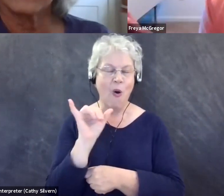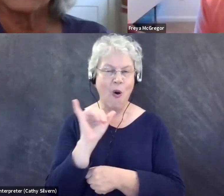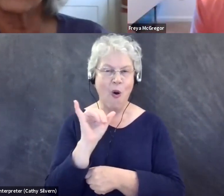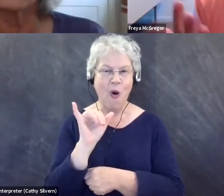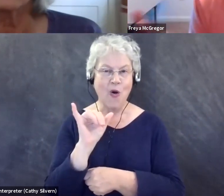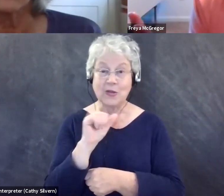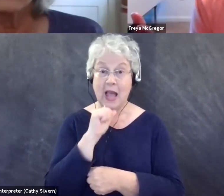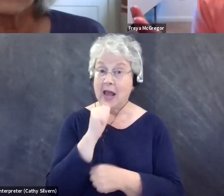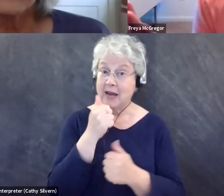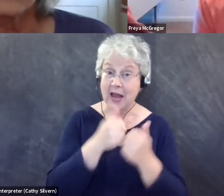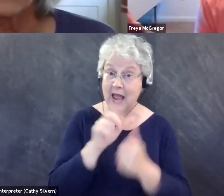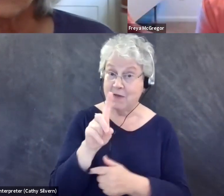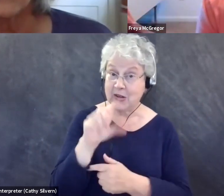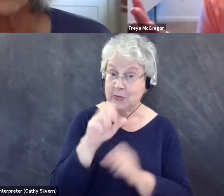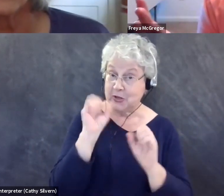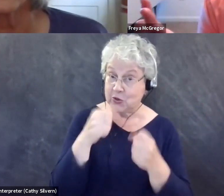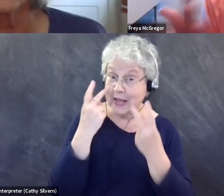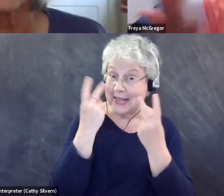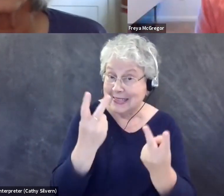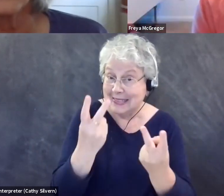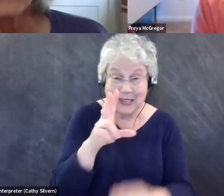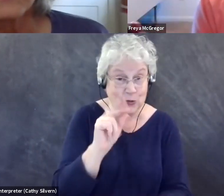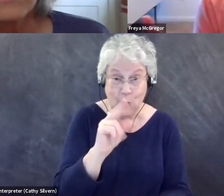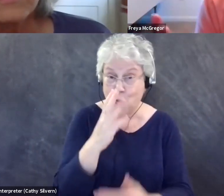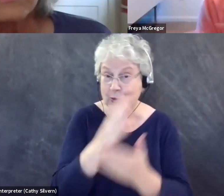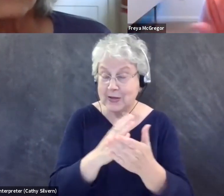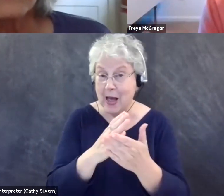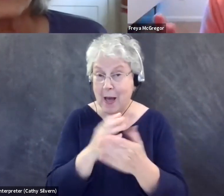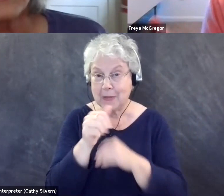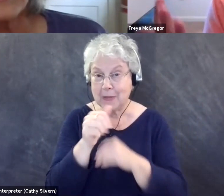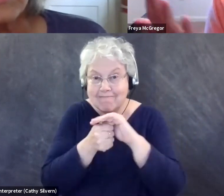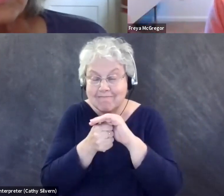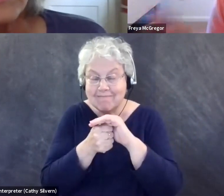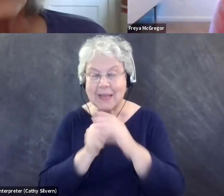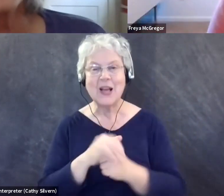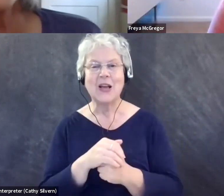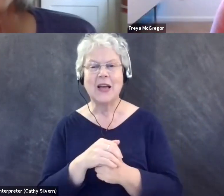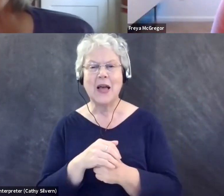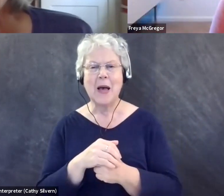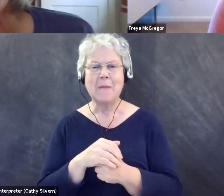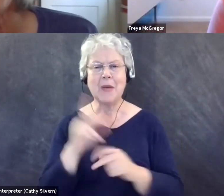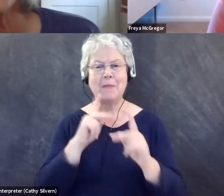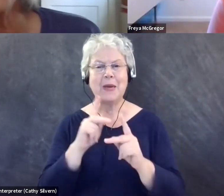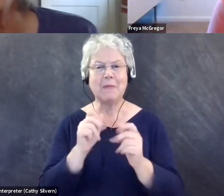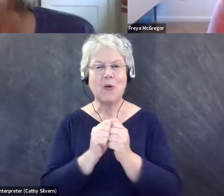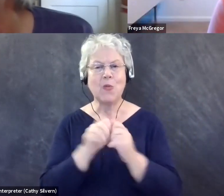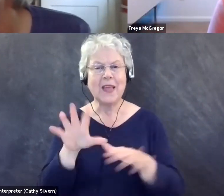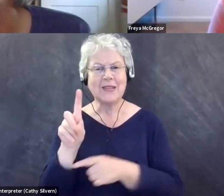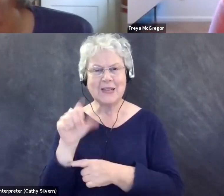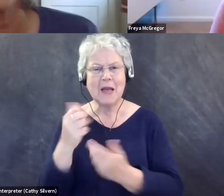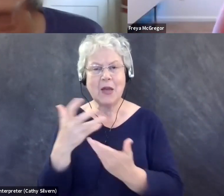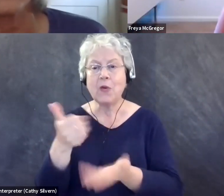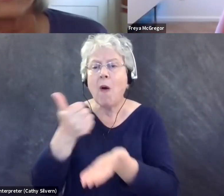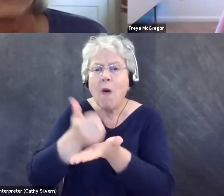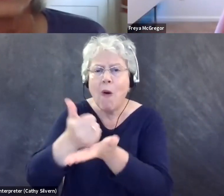not every disability is visible, but folks with visible disabilities, often people want to help them. What is the